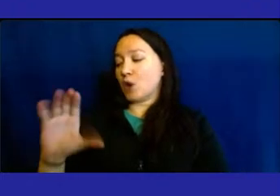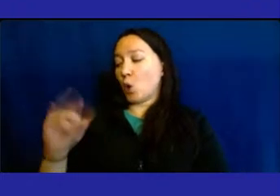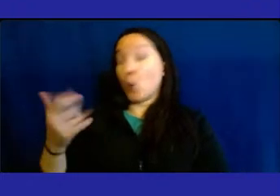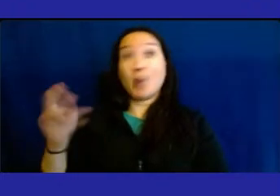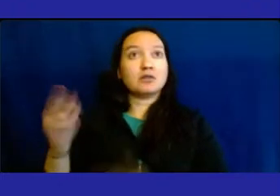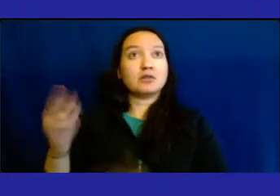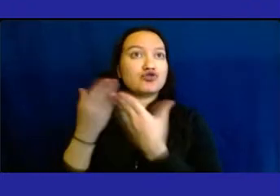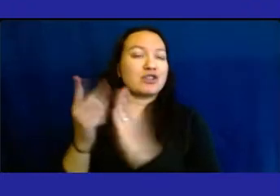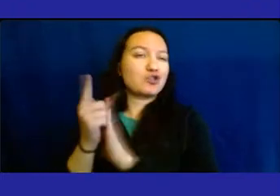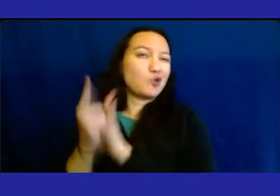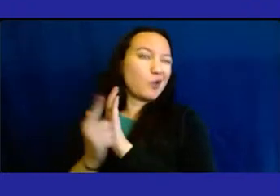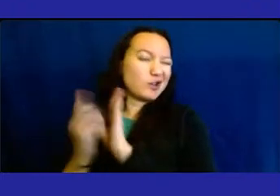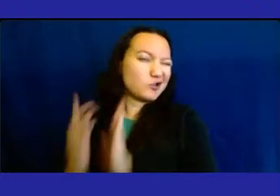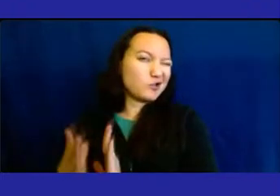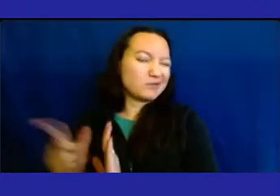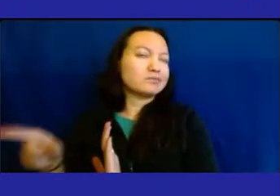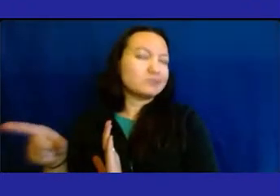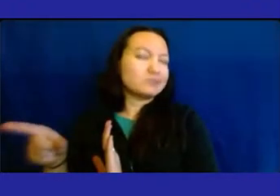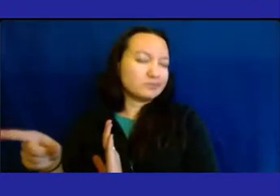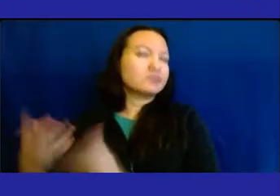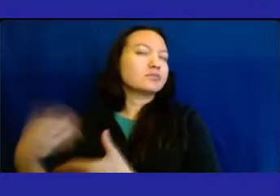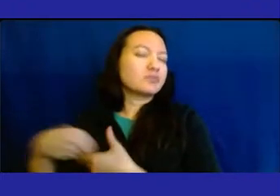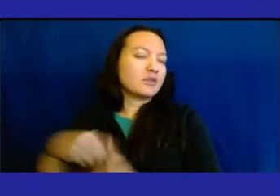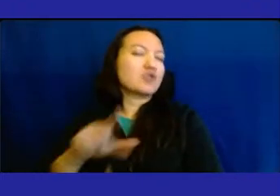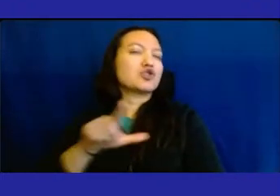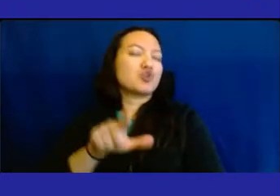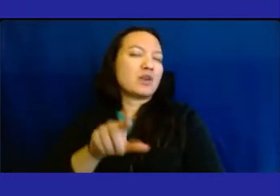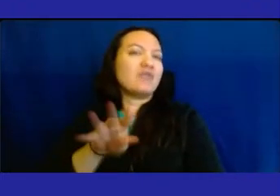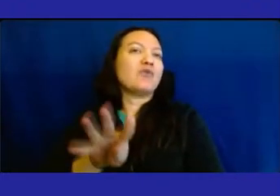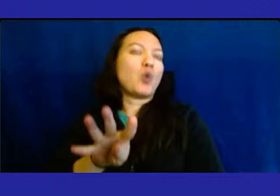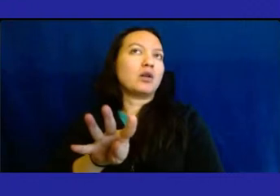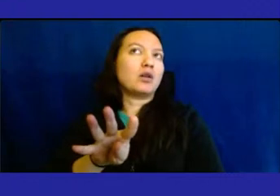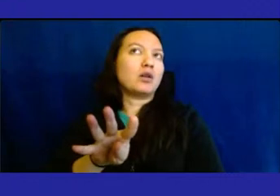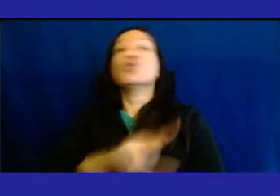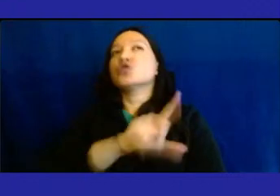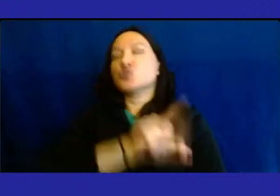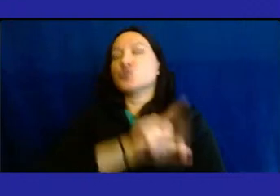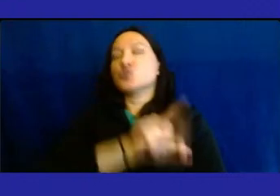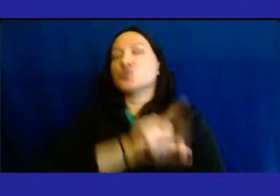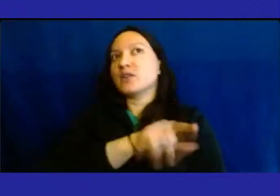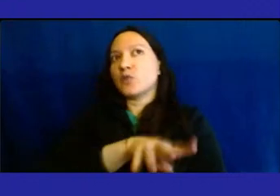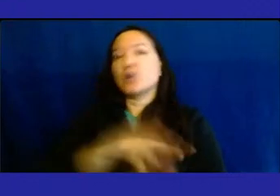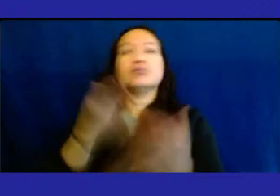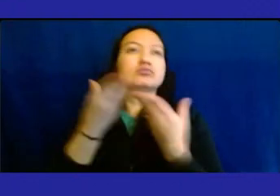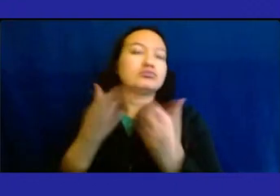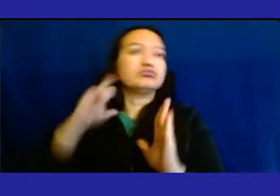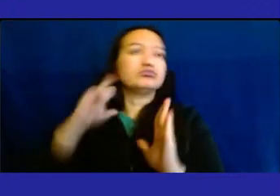as among the 24, 2024 notable general counsel.